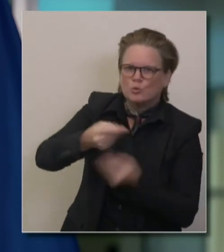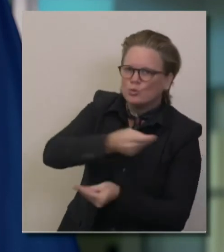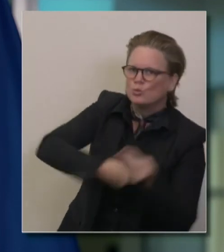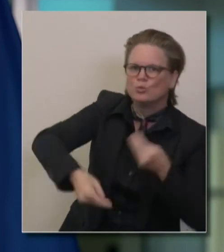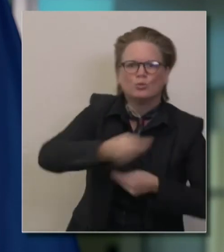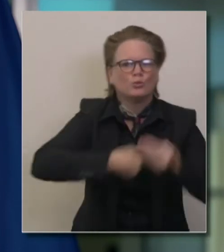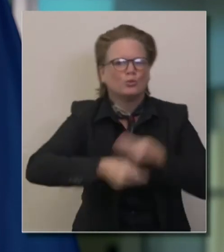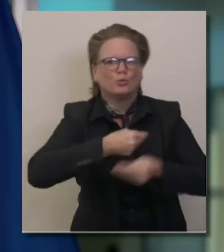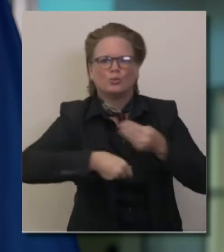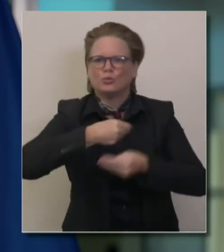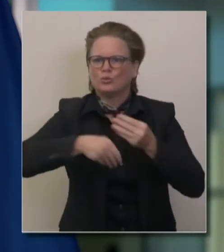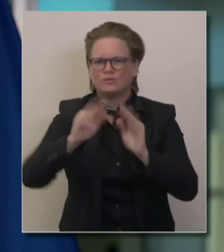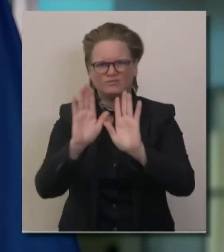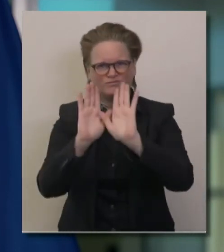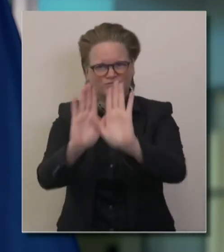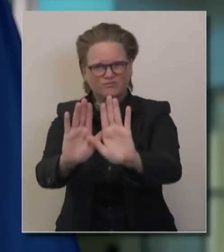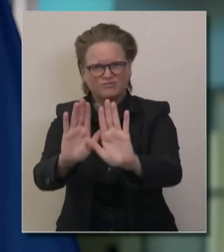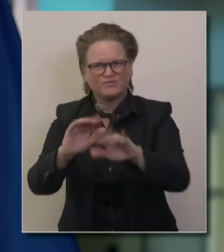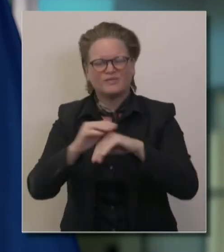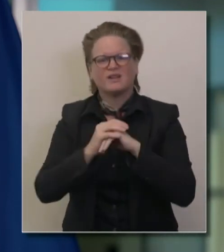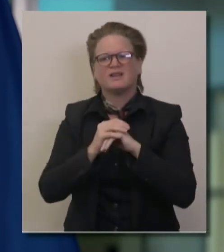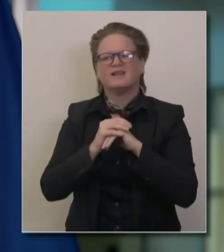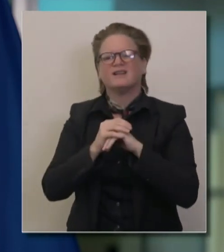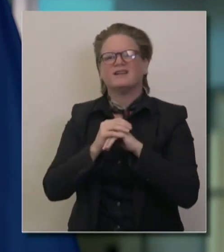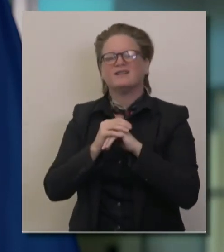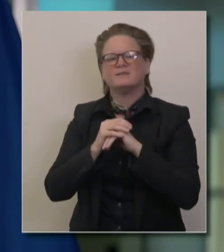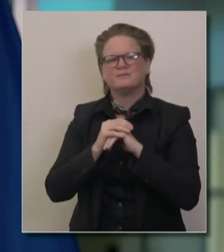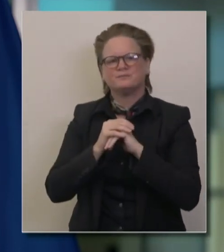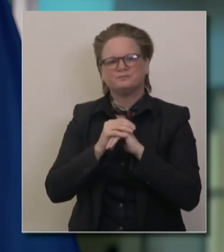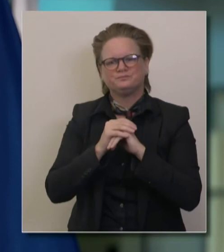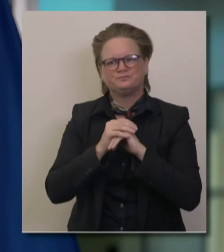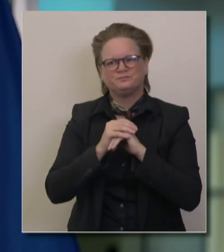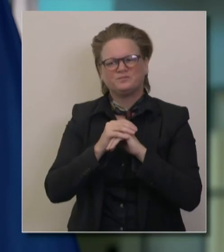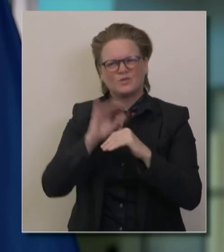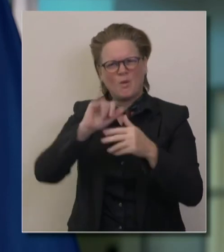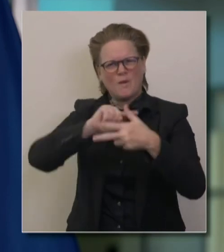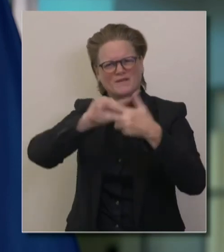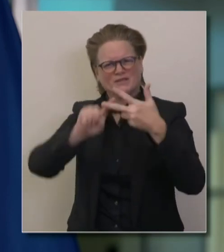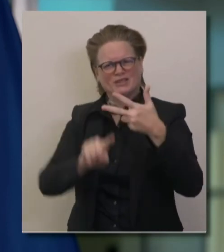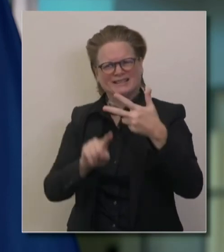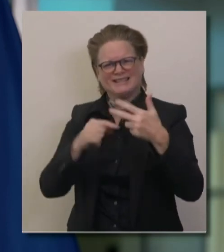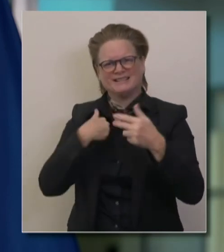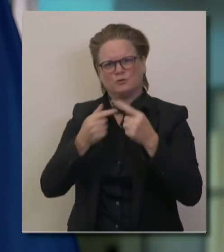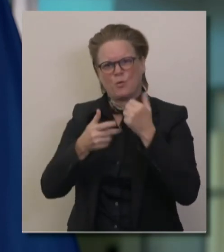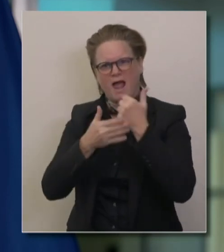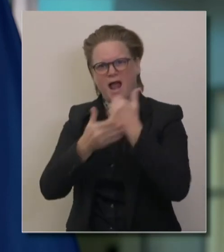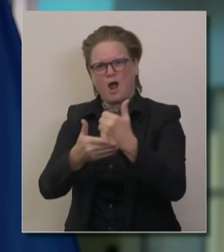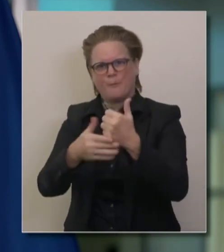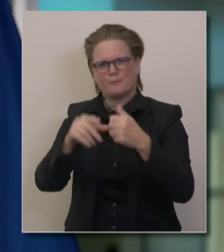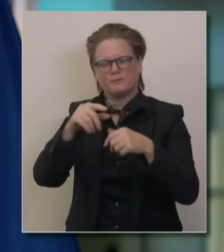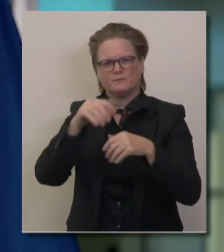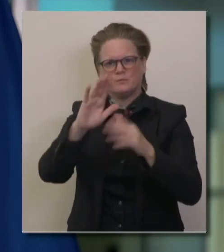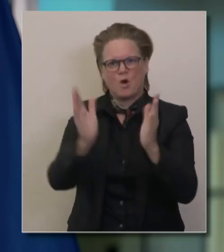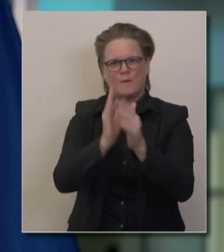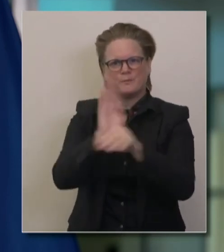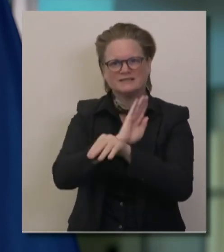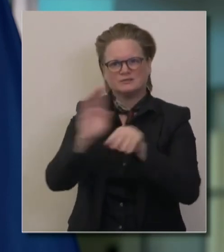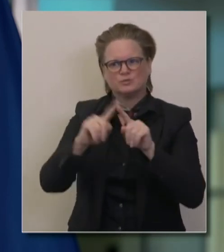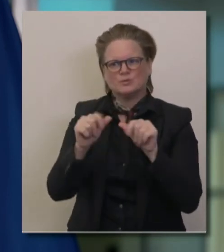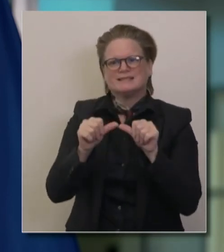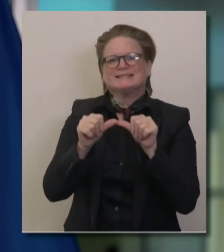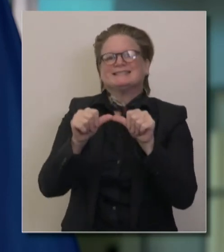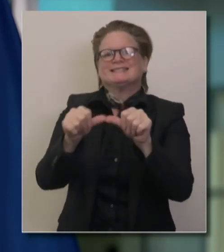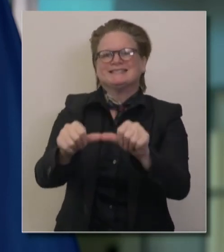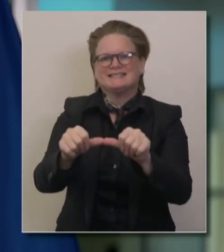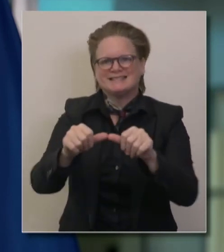have just been taken in the state. And those are just three among many subsequent actions as it relates to small business loans for